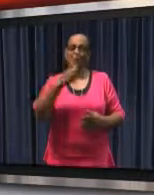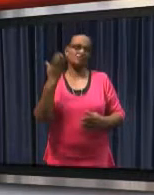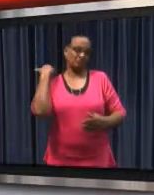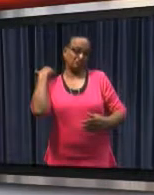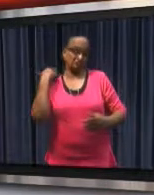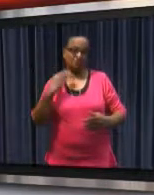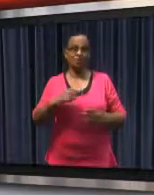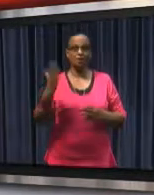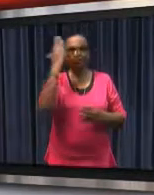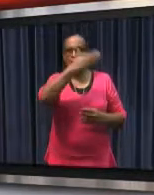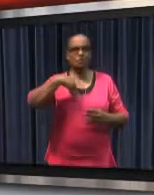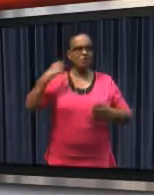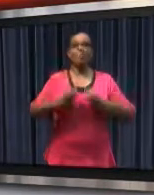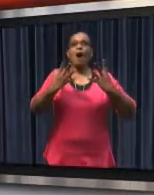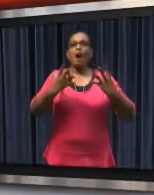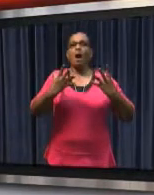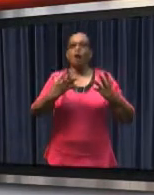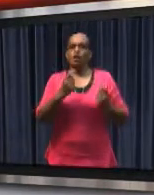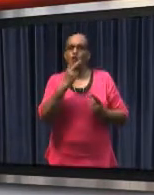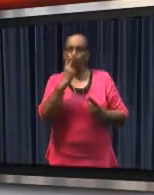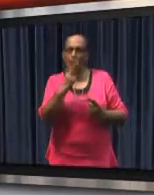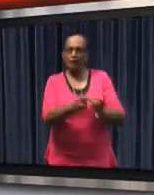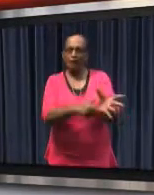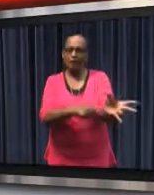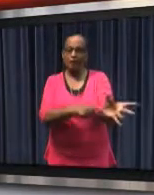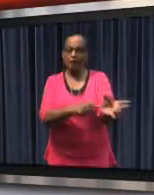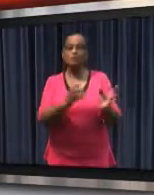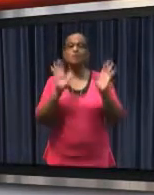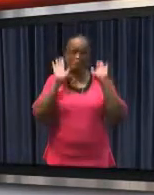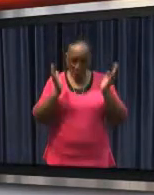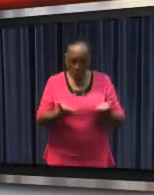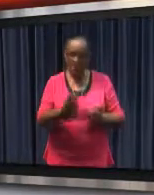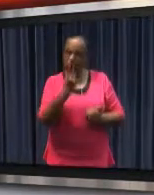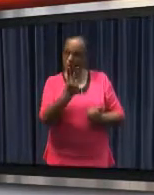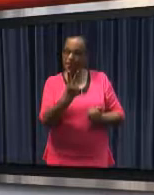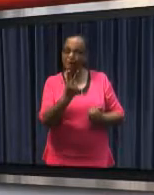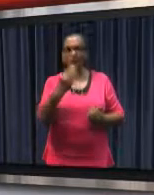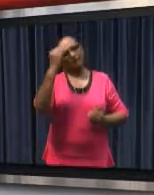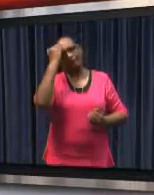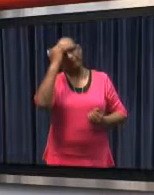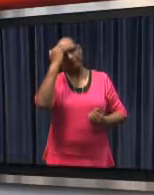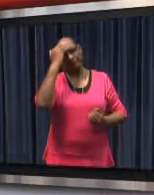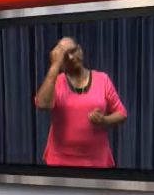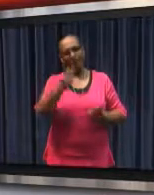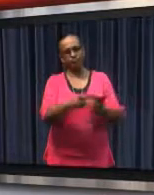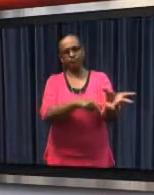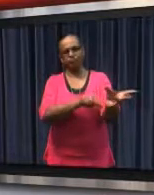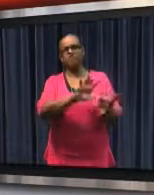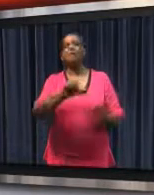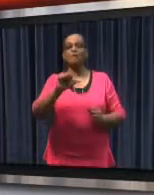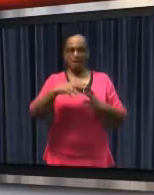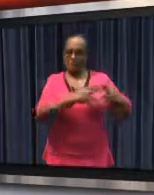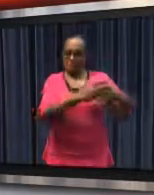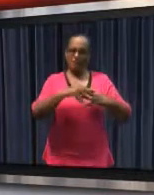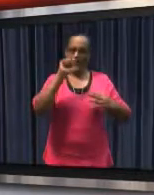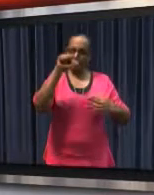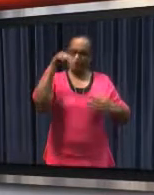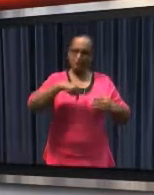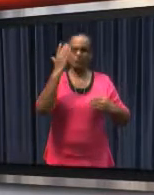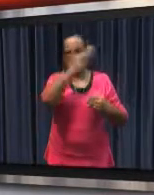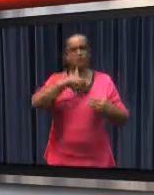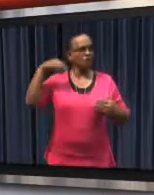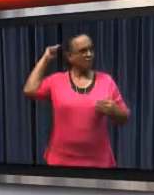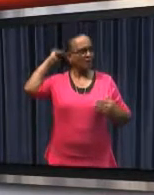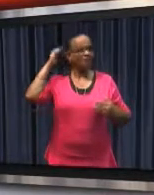about two months ago Suriname was shocked by the news that two radicalized Muslims had planned an attack on the US